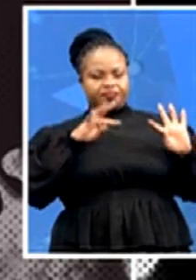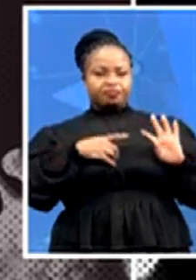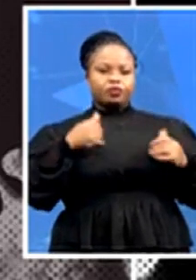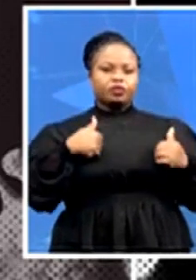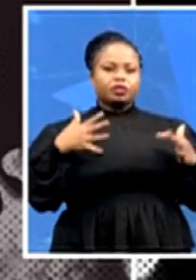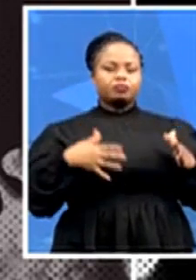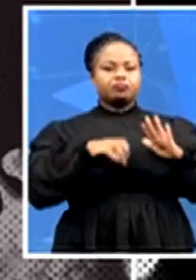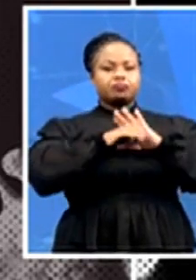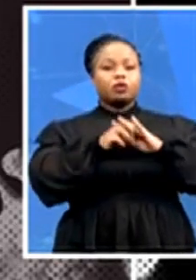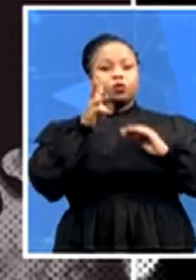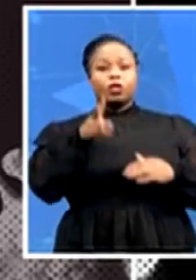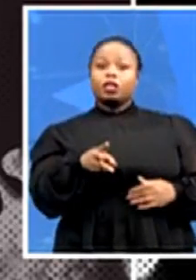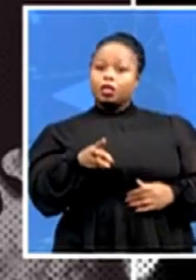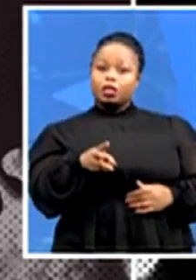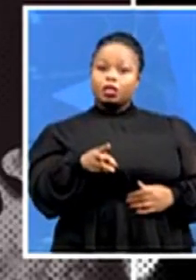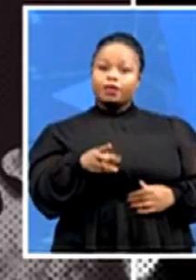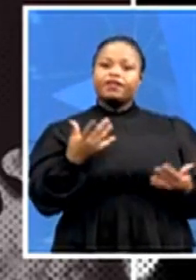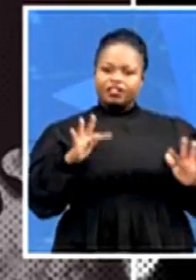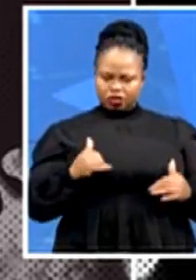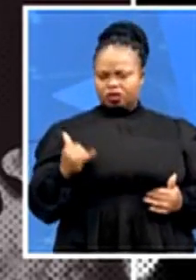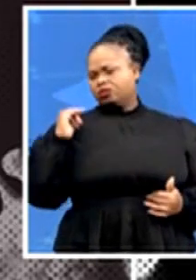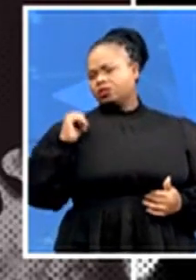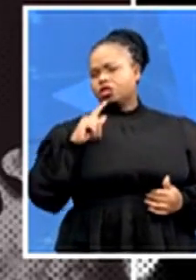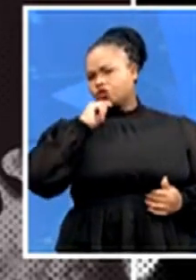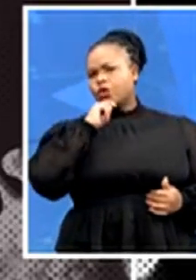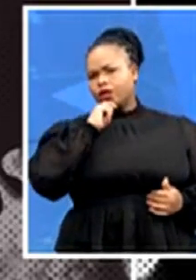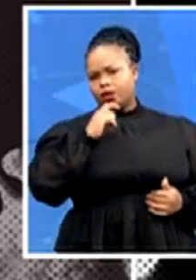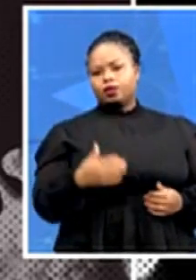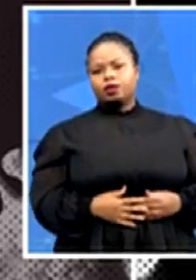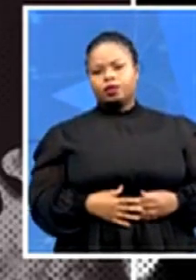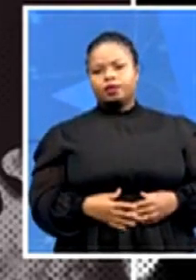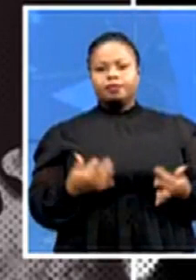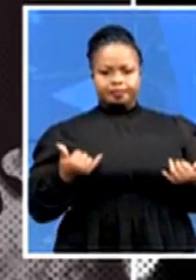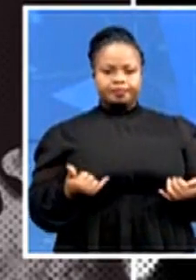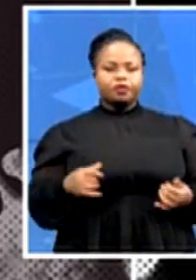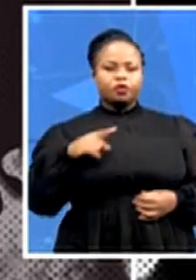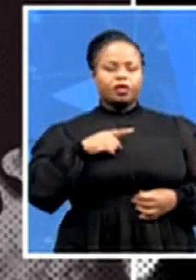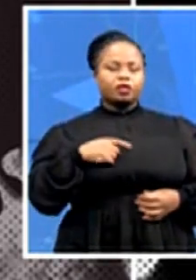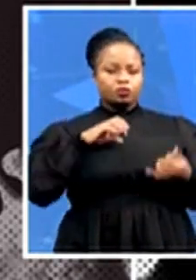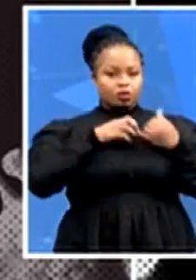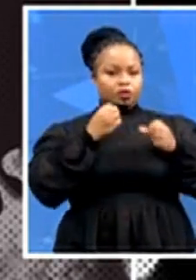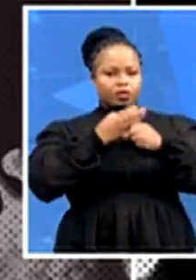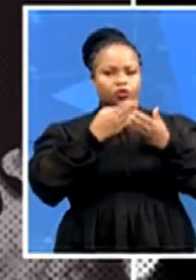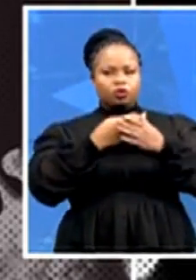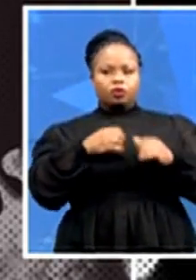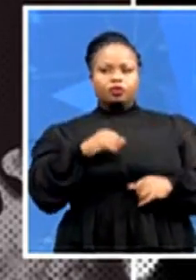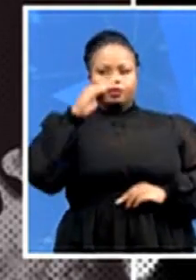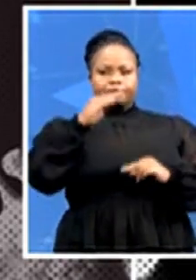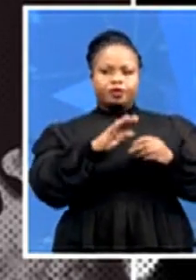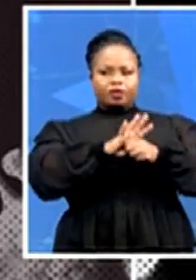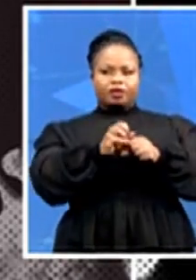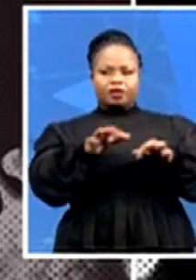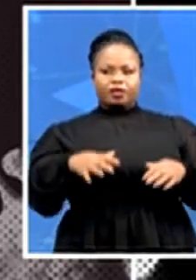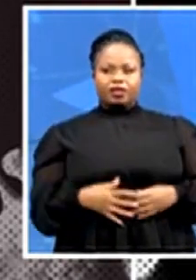convened a media briefing this morning. This is in government efforts in the fight against COVID-19 and the National Vaccination Rollout